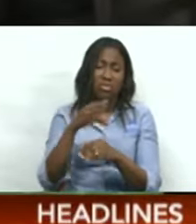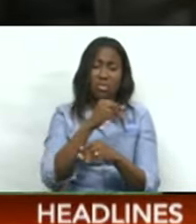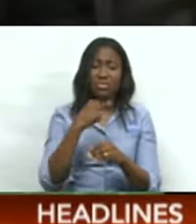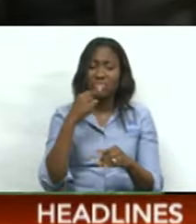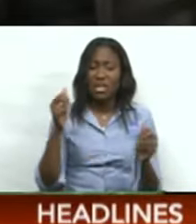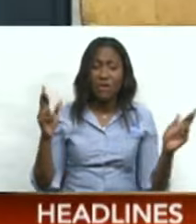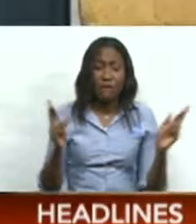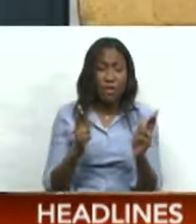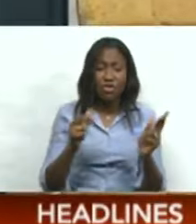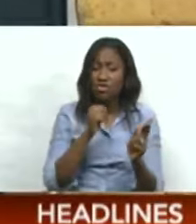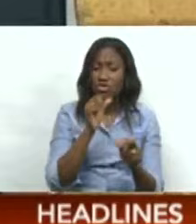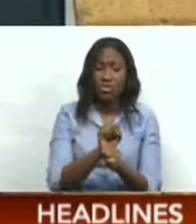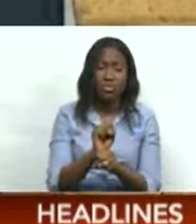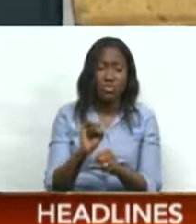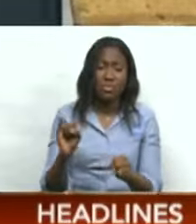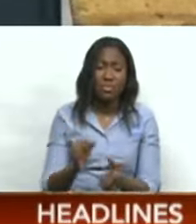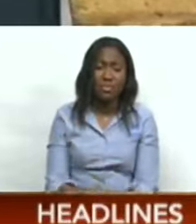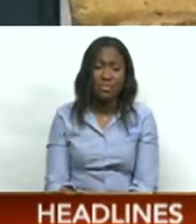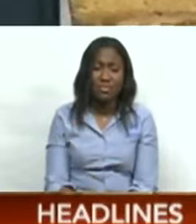refrigerator.